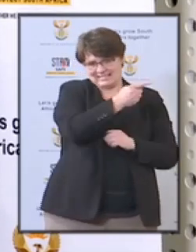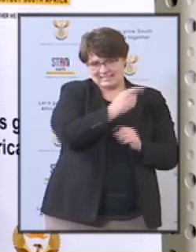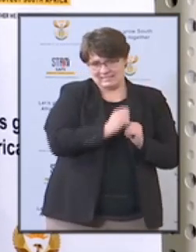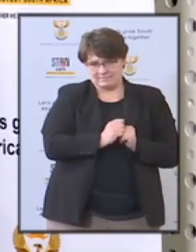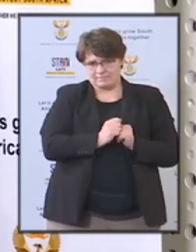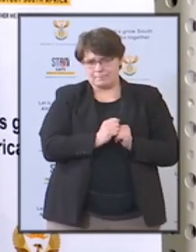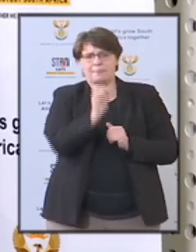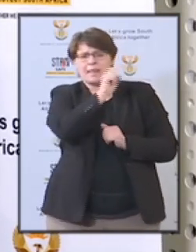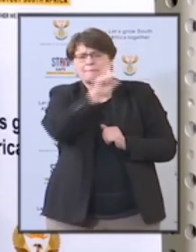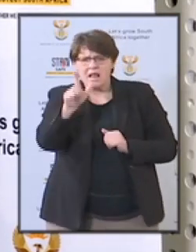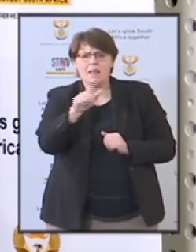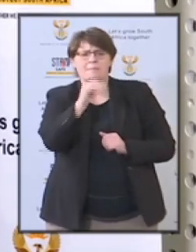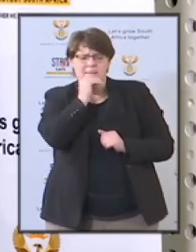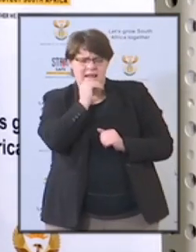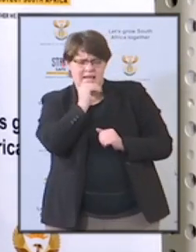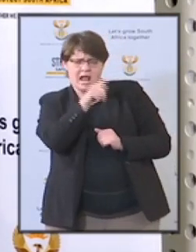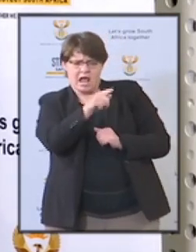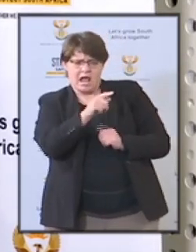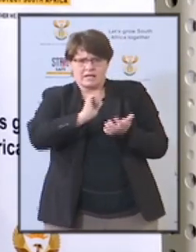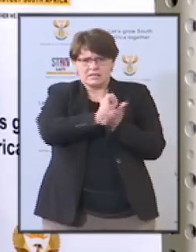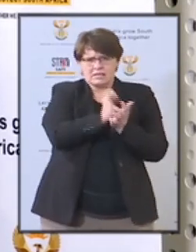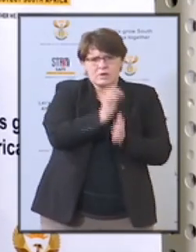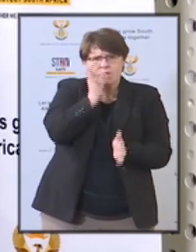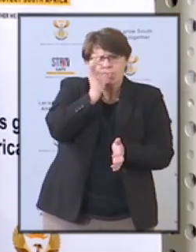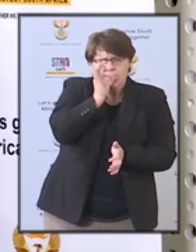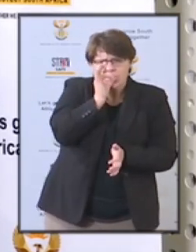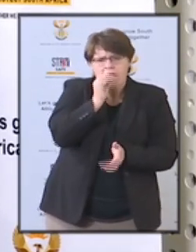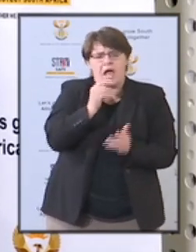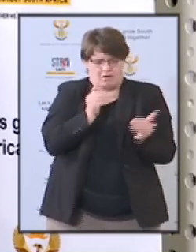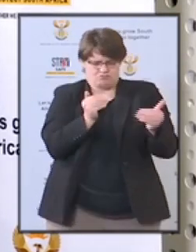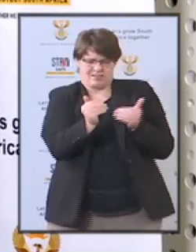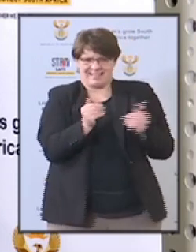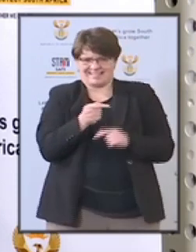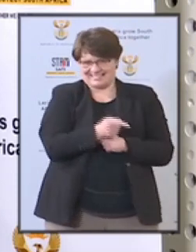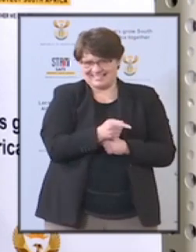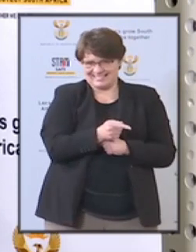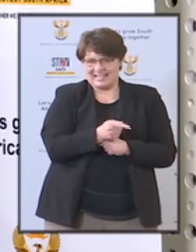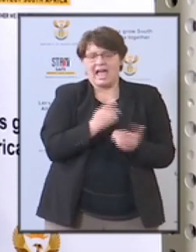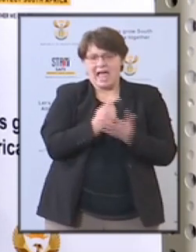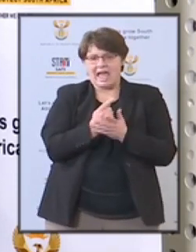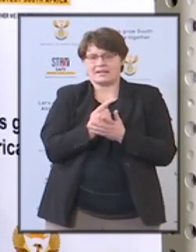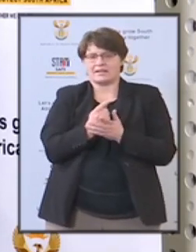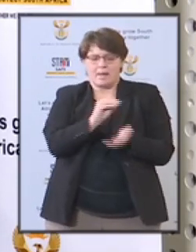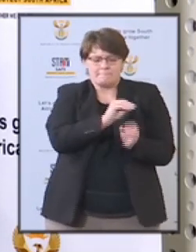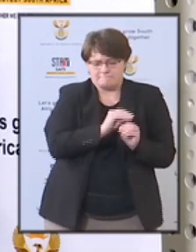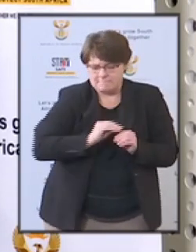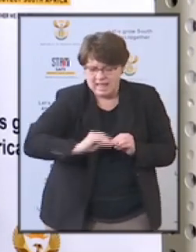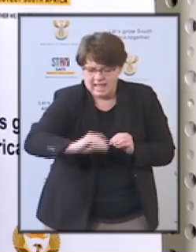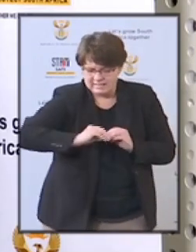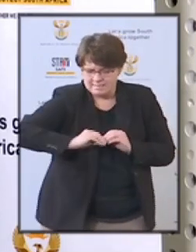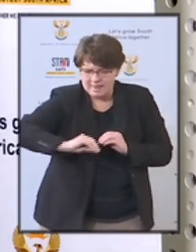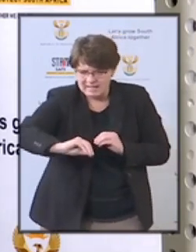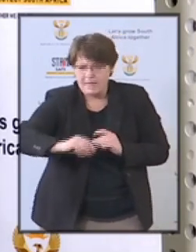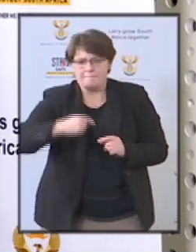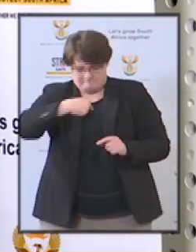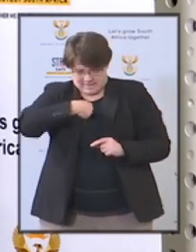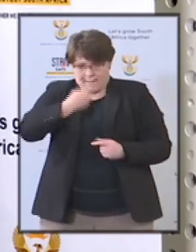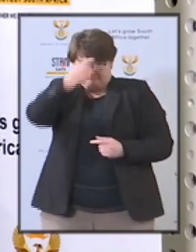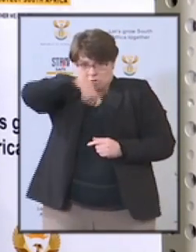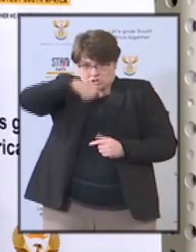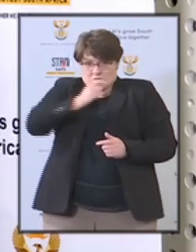regulates the use and position of cannabis and the cultivation of cannabis plants by an adult for personal use.